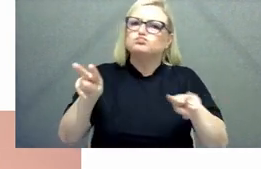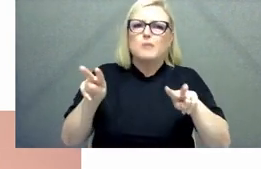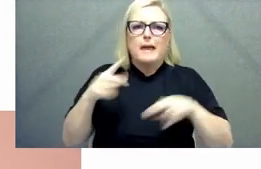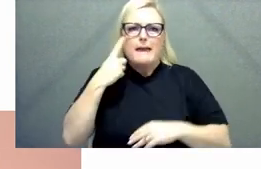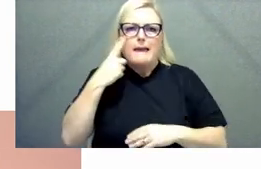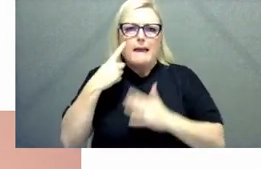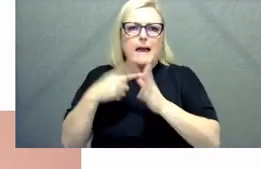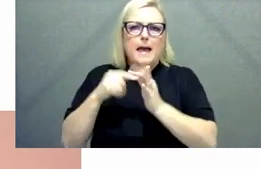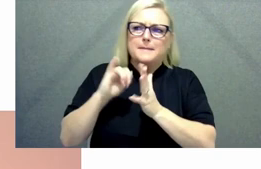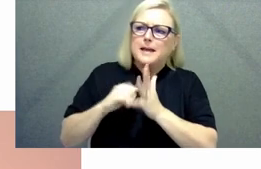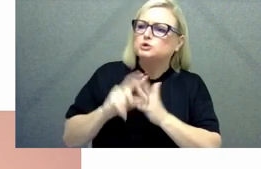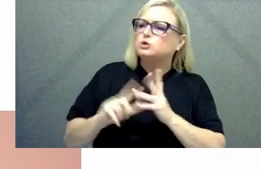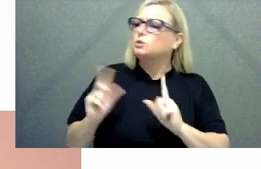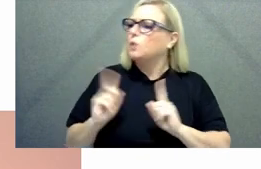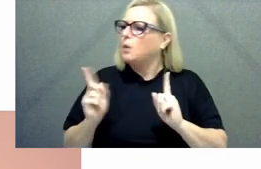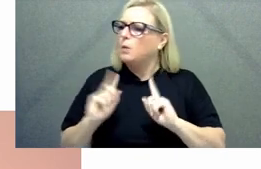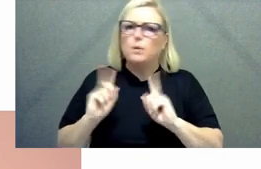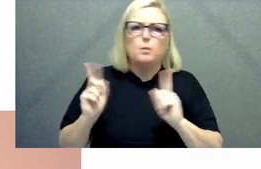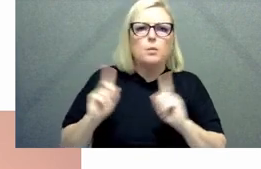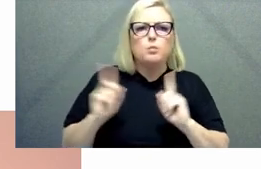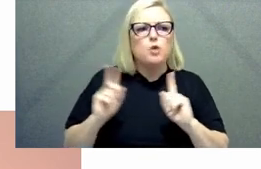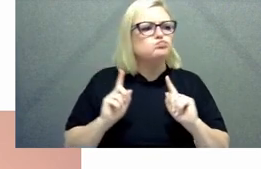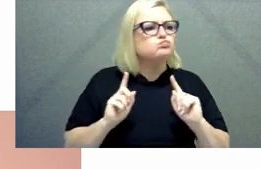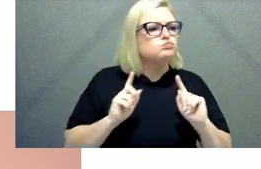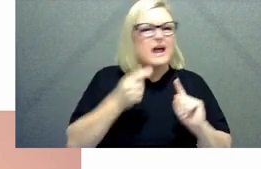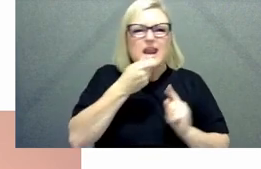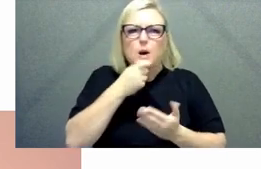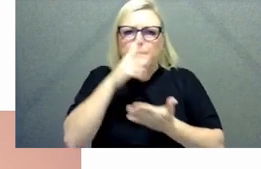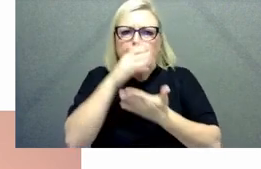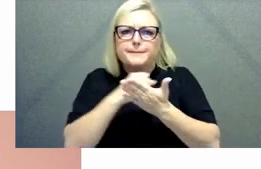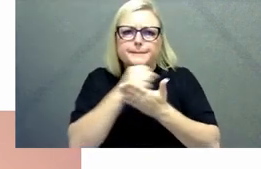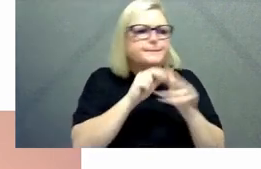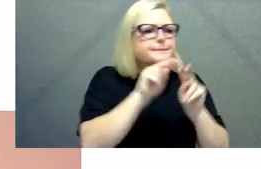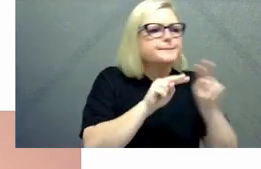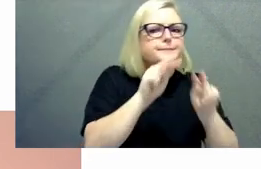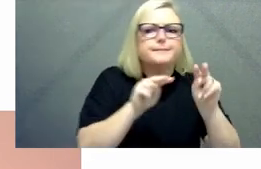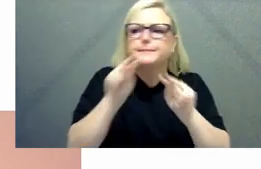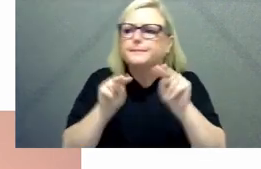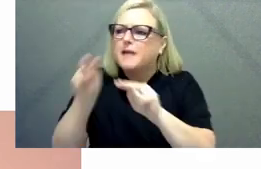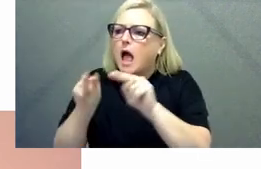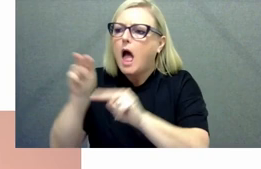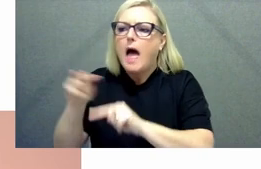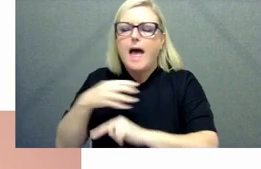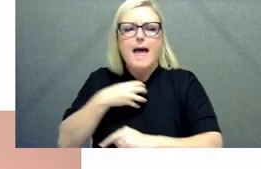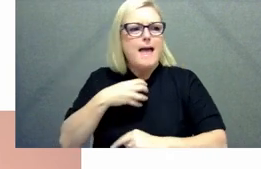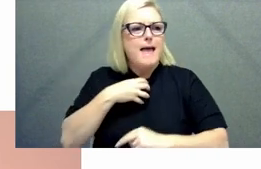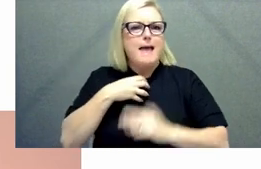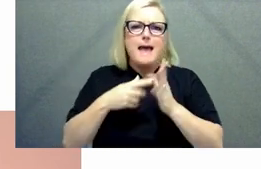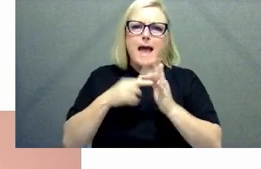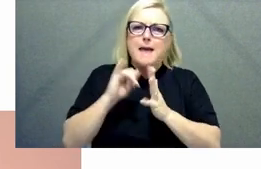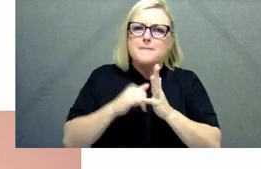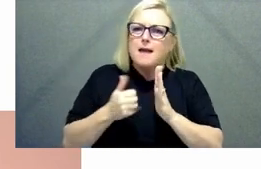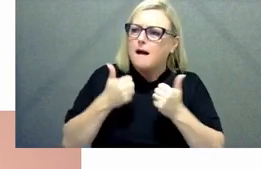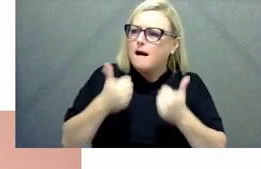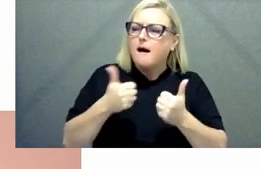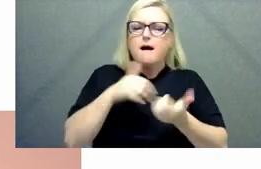service take a bit of a broader interest in the public service as an institution and the role that it plays in national life and in doing so